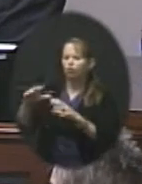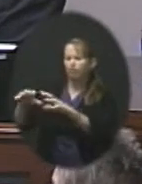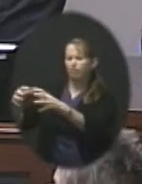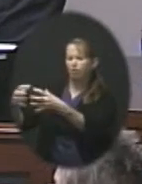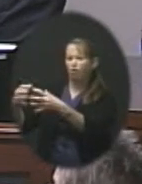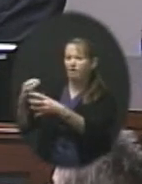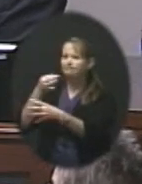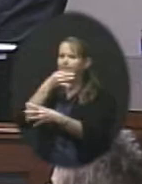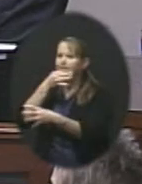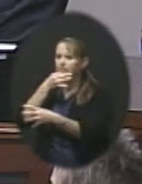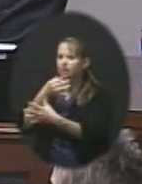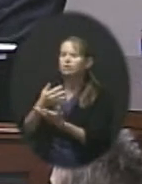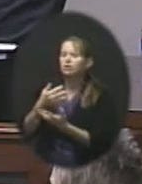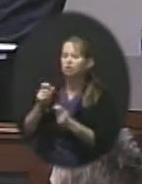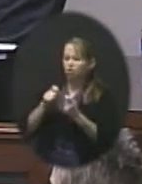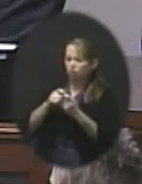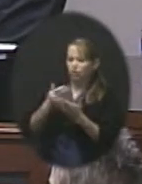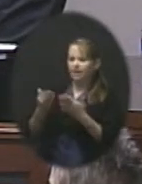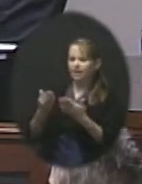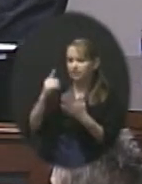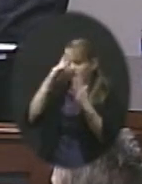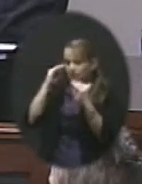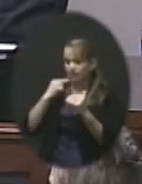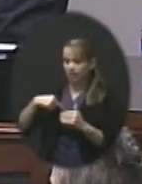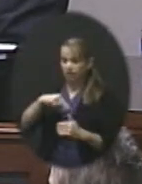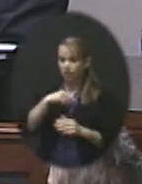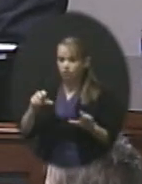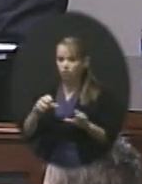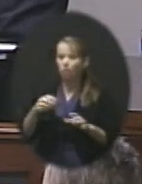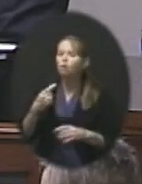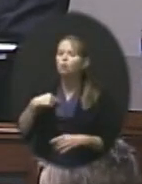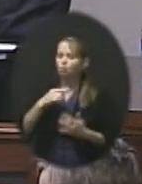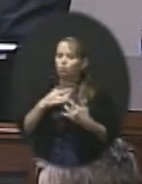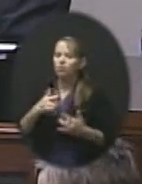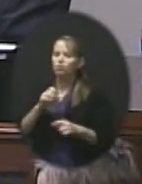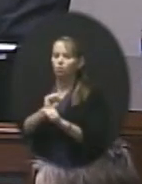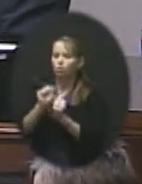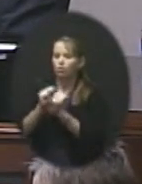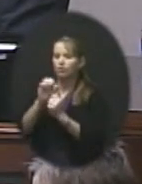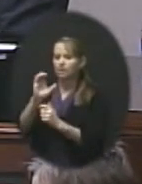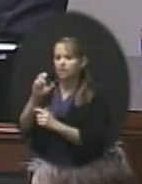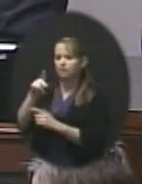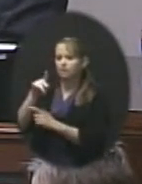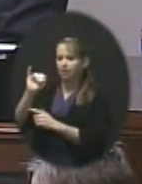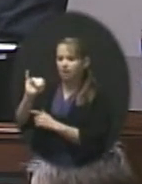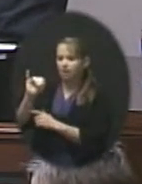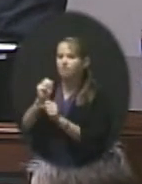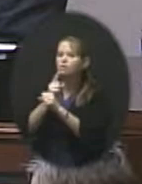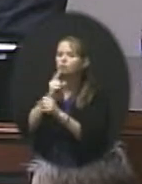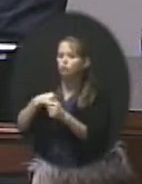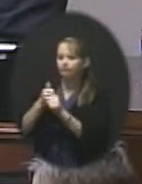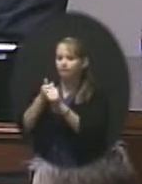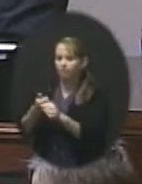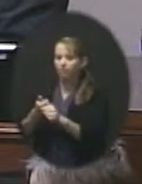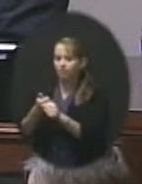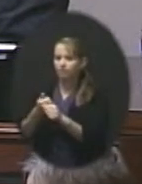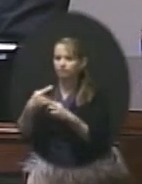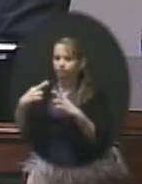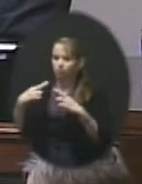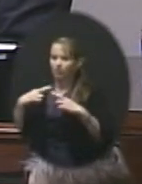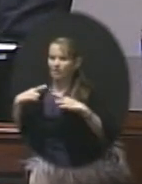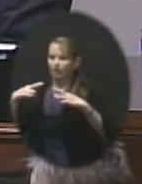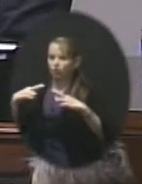out there that we're expected to do, and we work with CPI to make sure we're compliant in the area of retirement